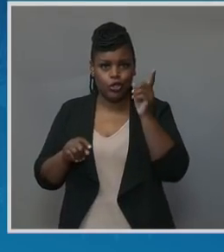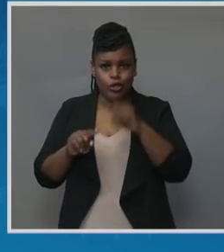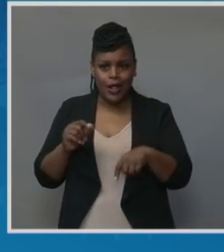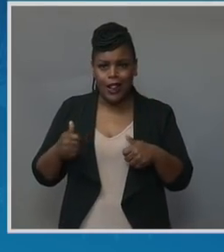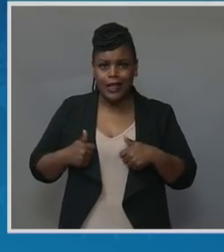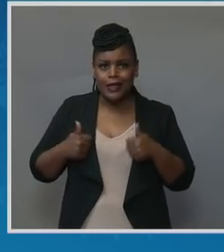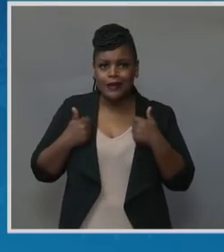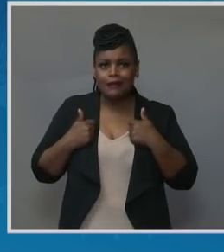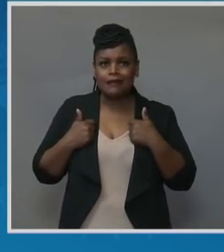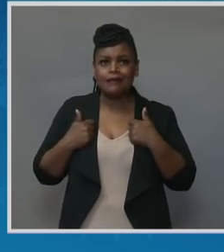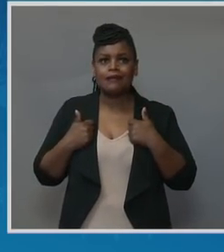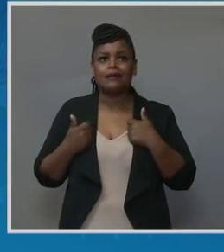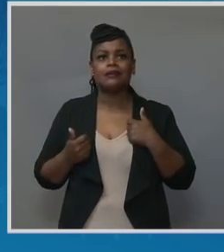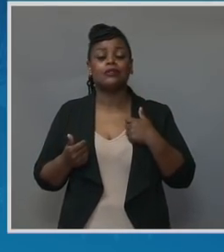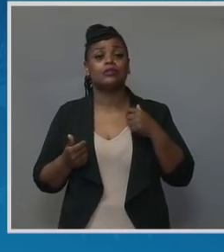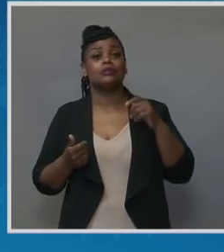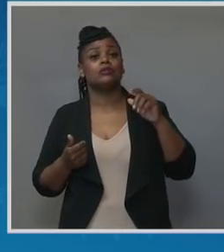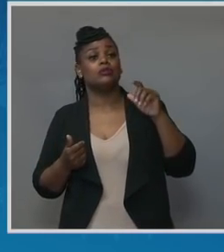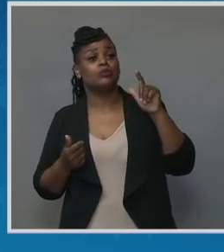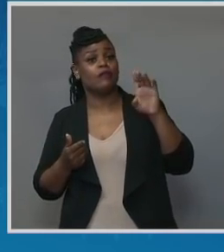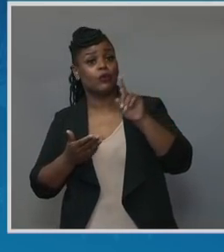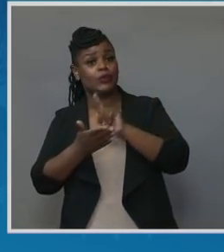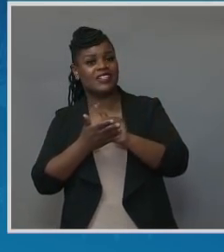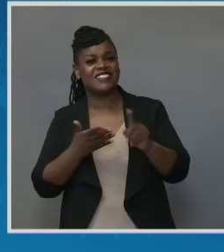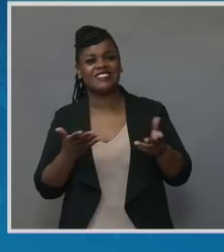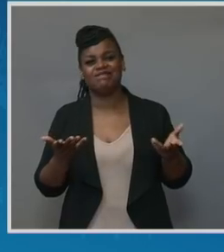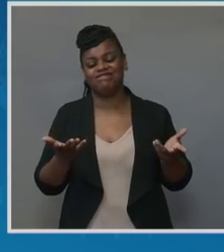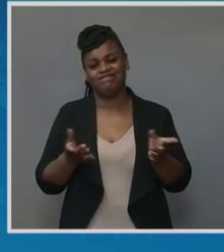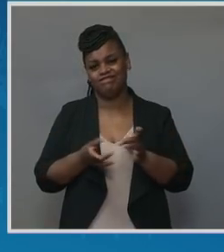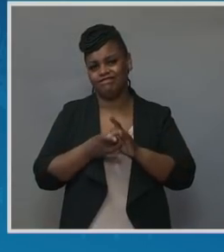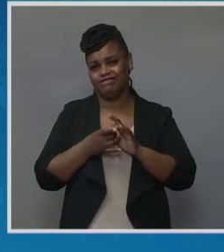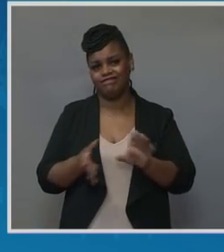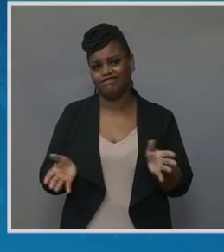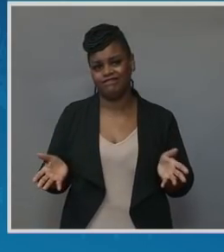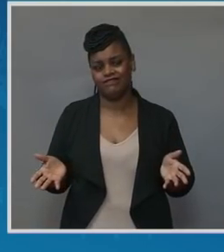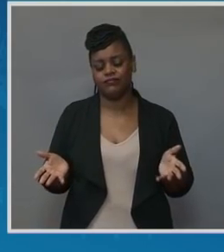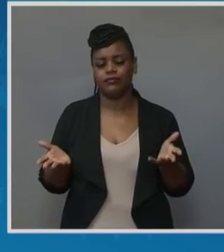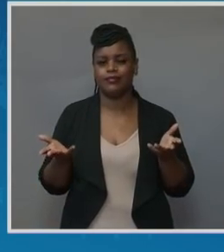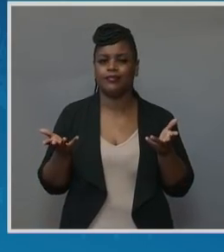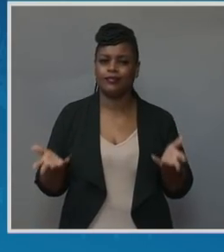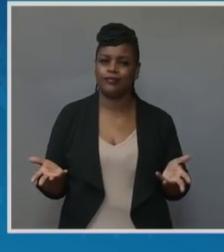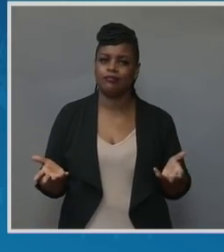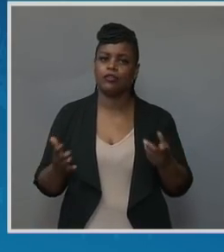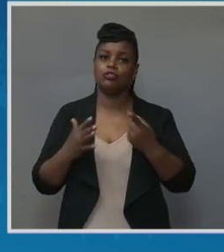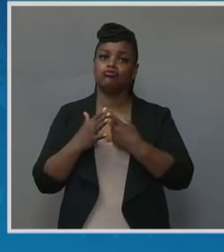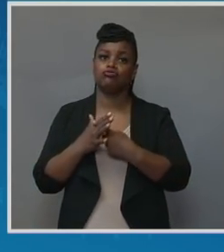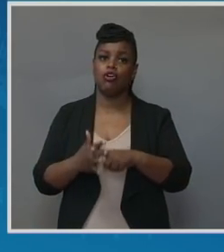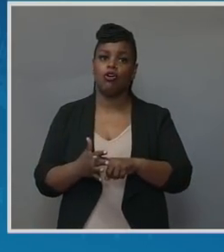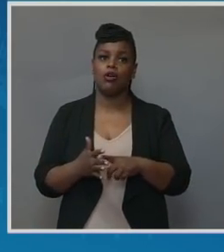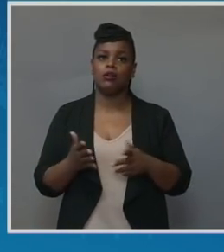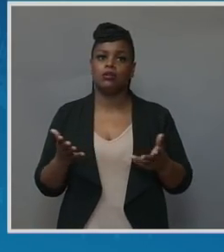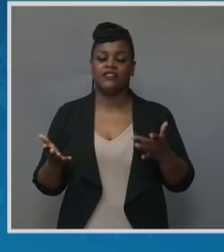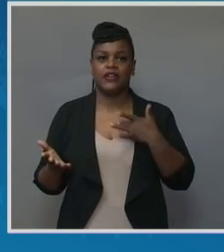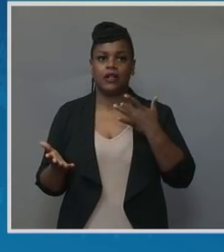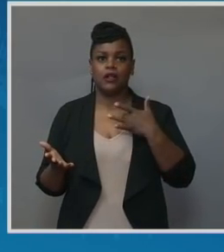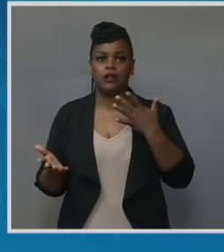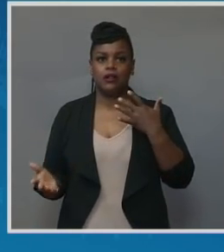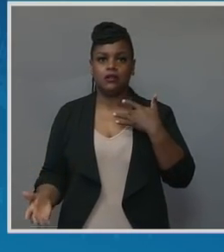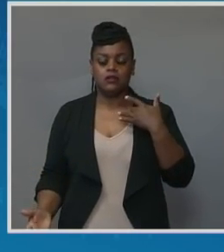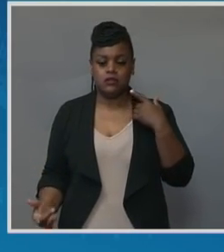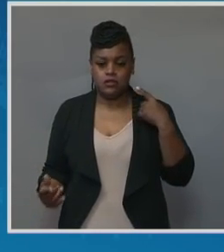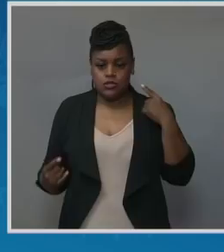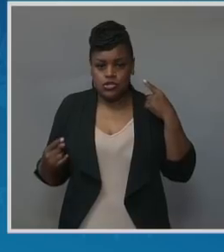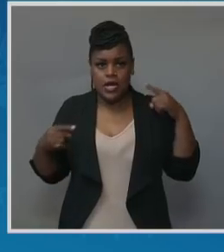24 weeks gestation. So I started to go crazy again because I'm leaving the hospital